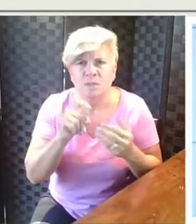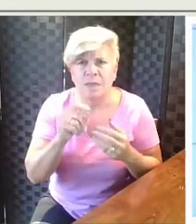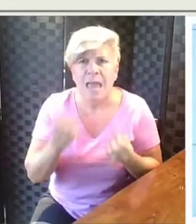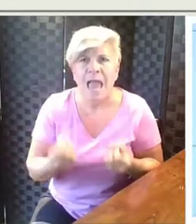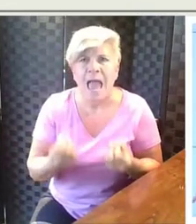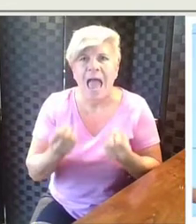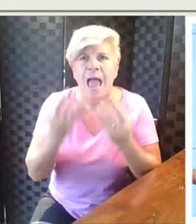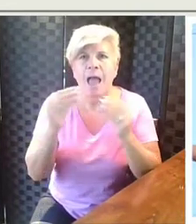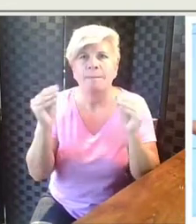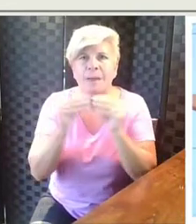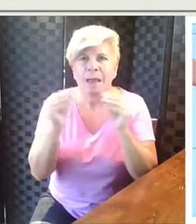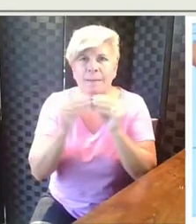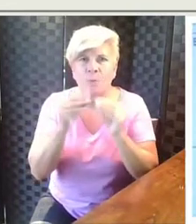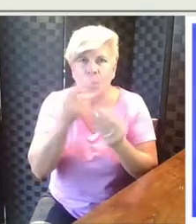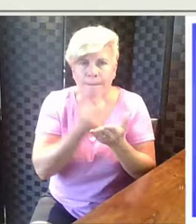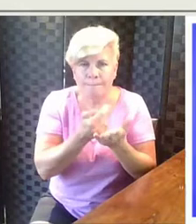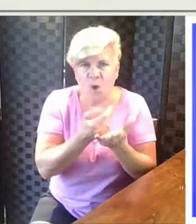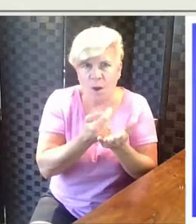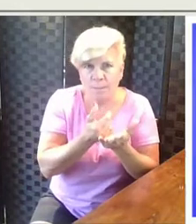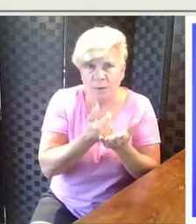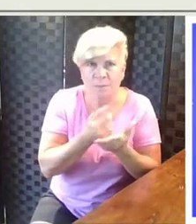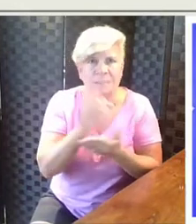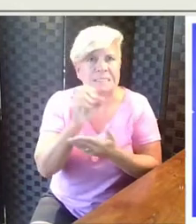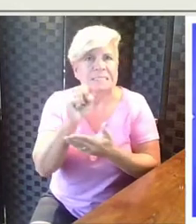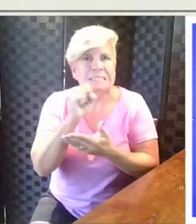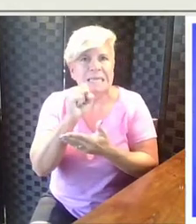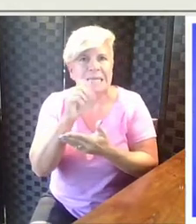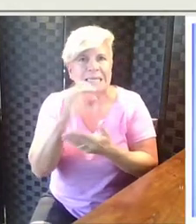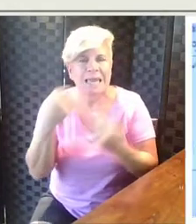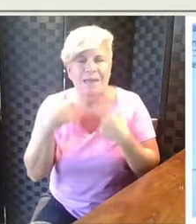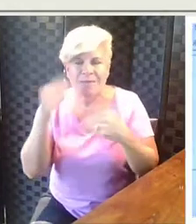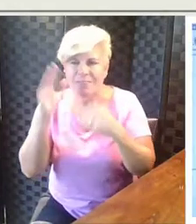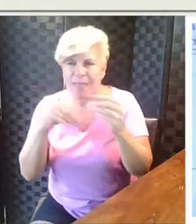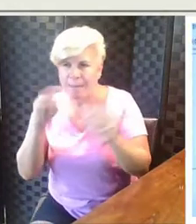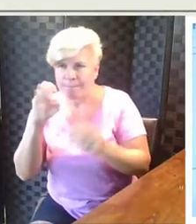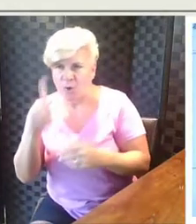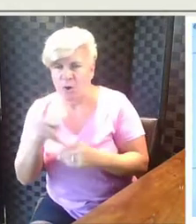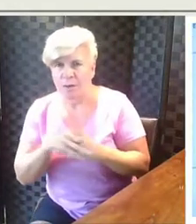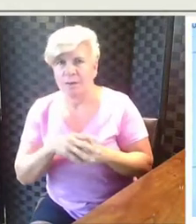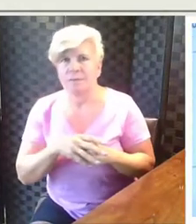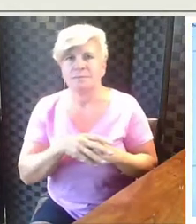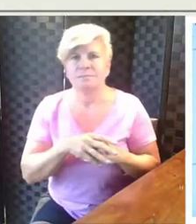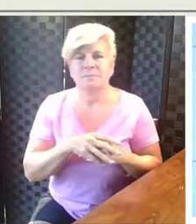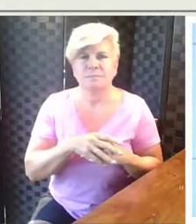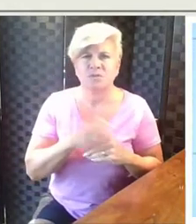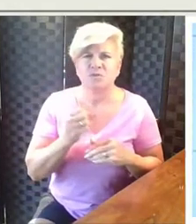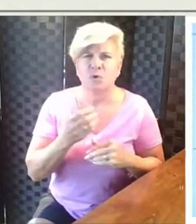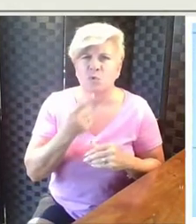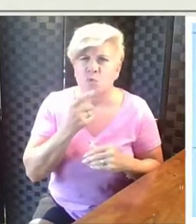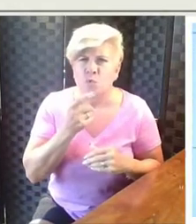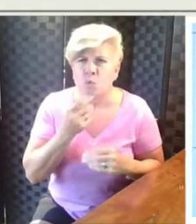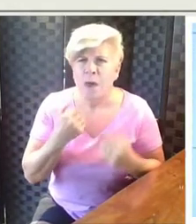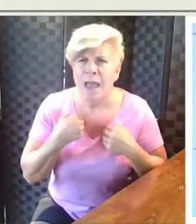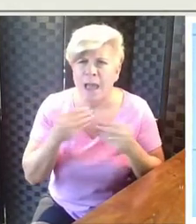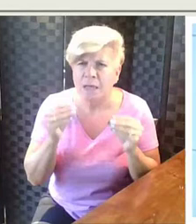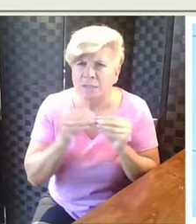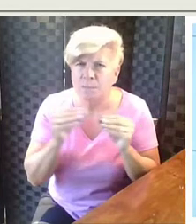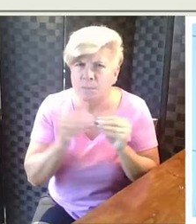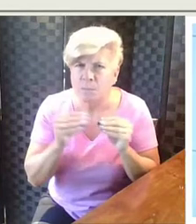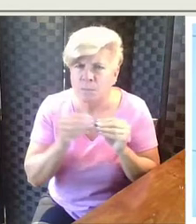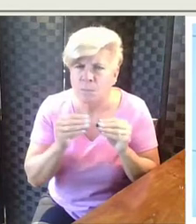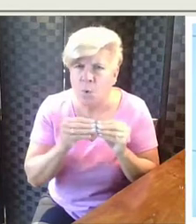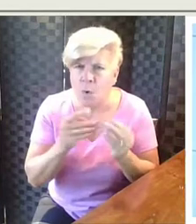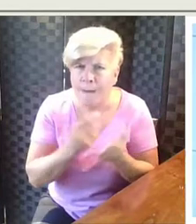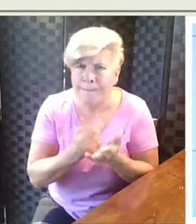How many more marbles does Sandy have than Mark? So who has more marbles? Can we